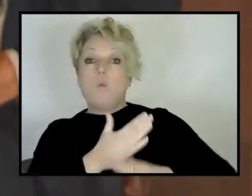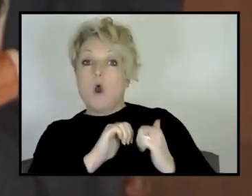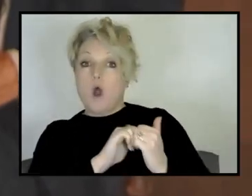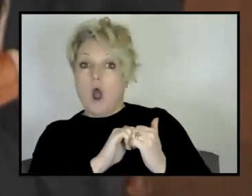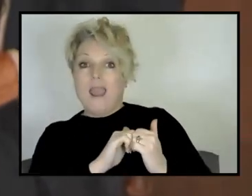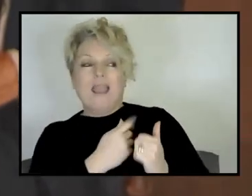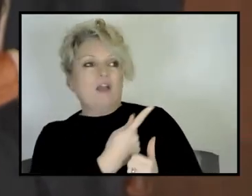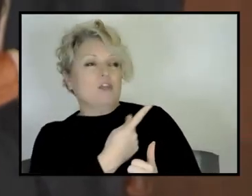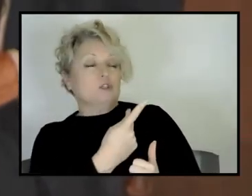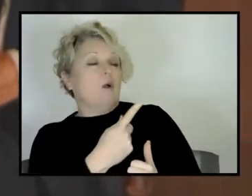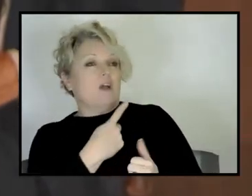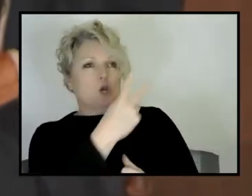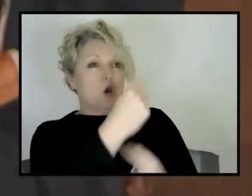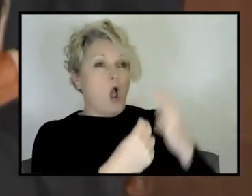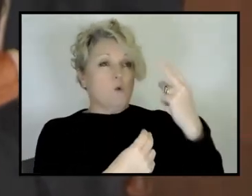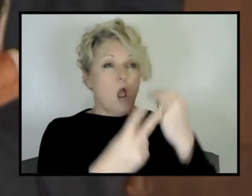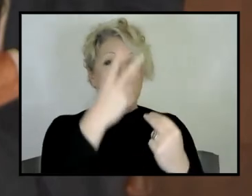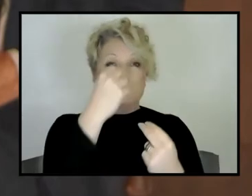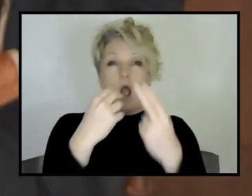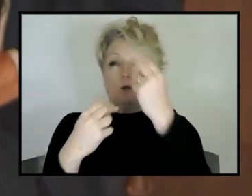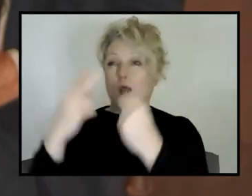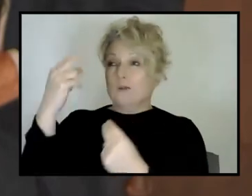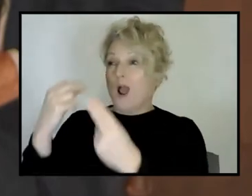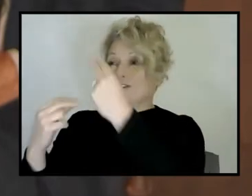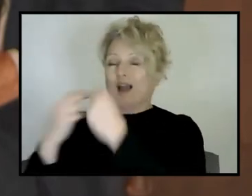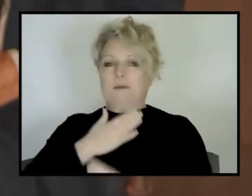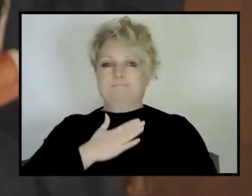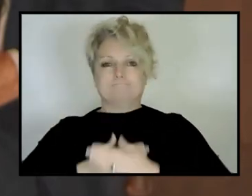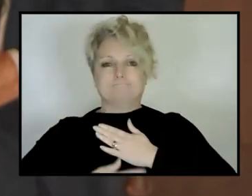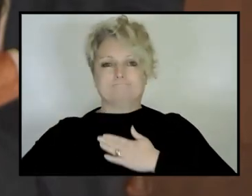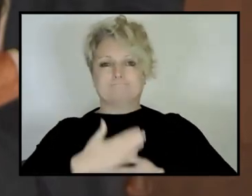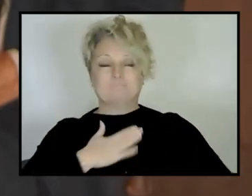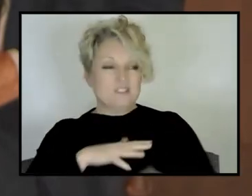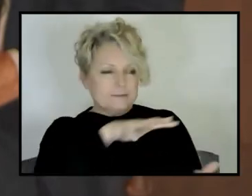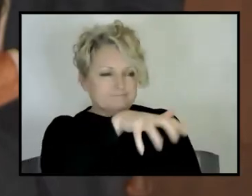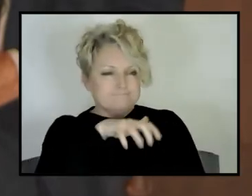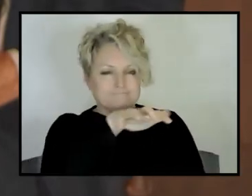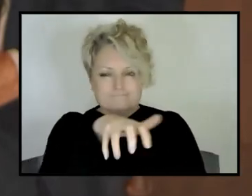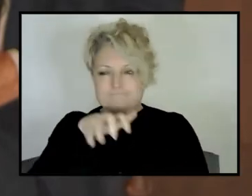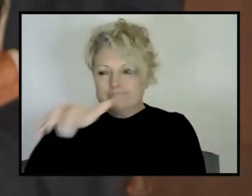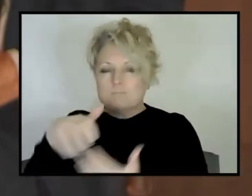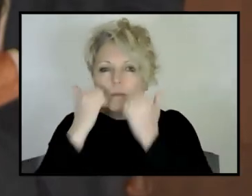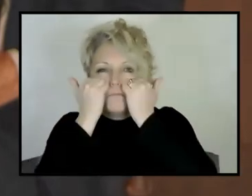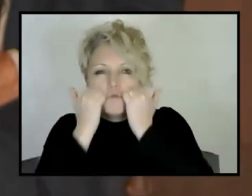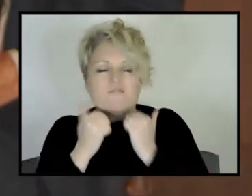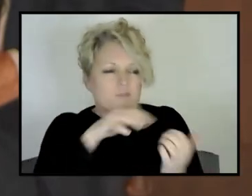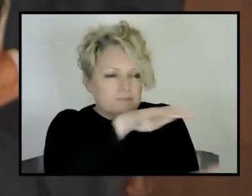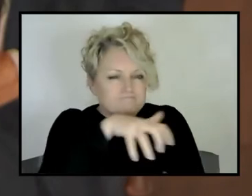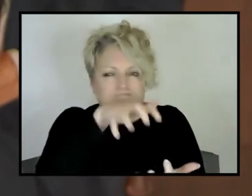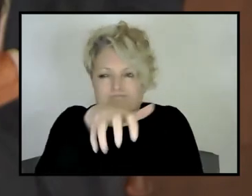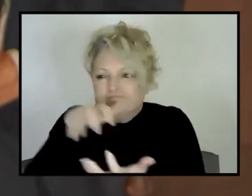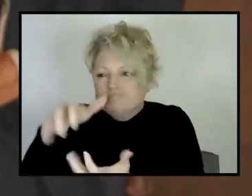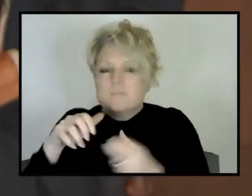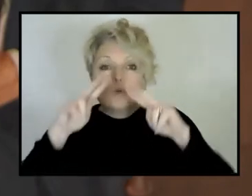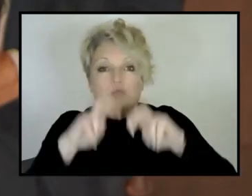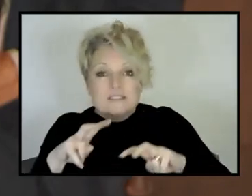period of time, but we persevered and collected and presented more evidence and, and, and demonstrated, I believe that